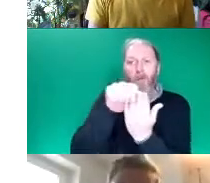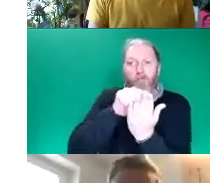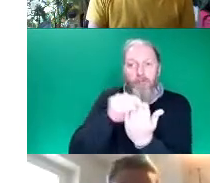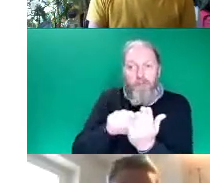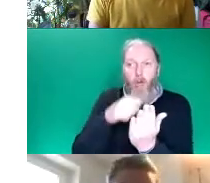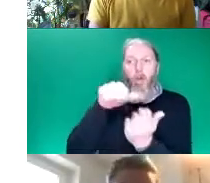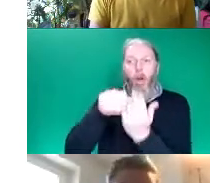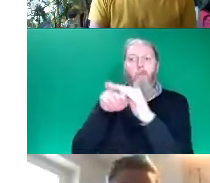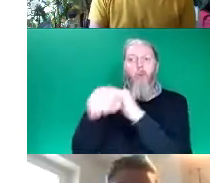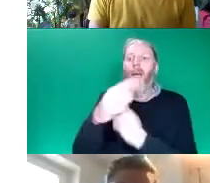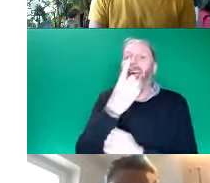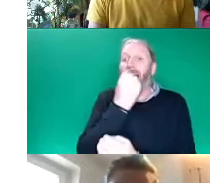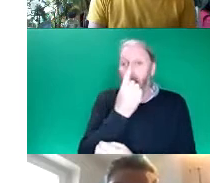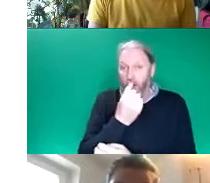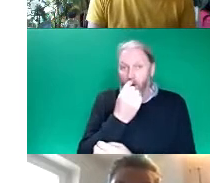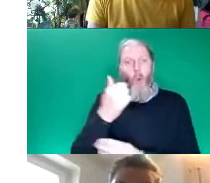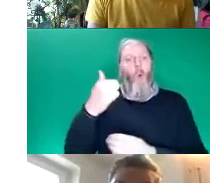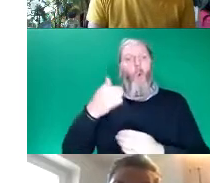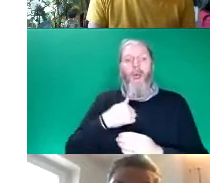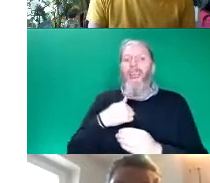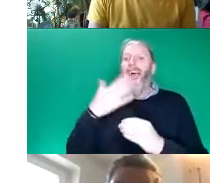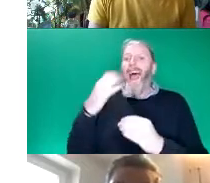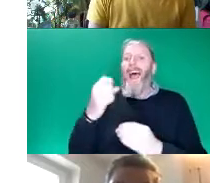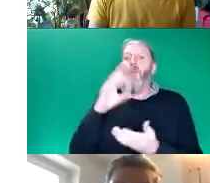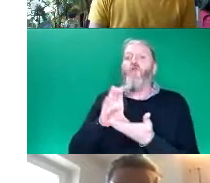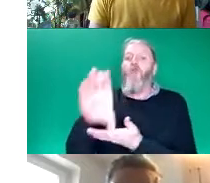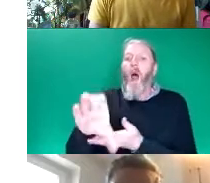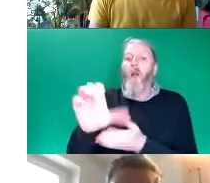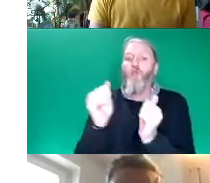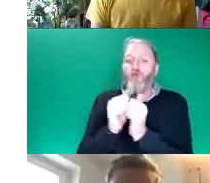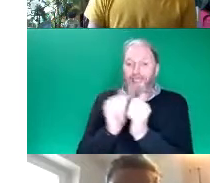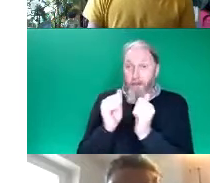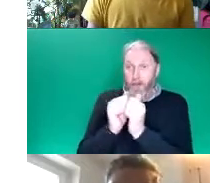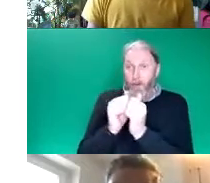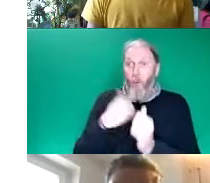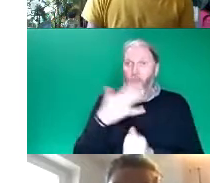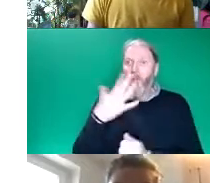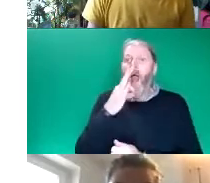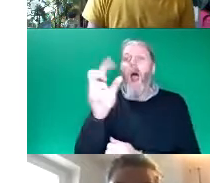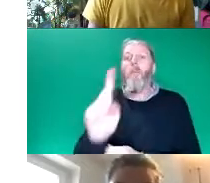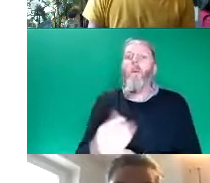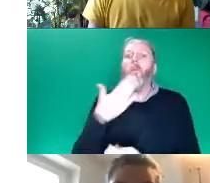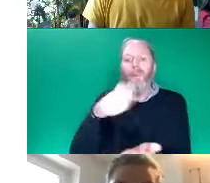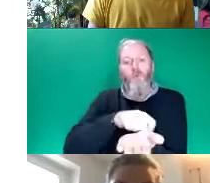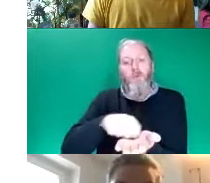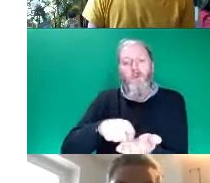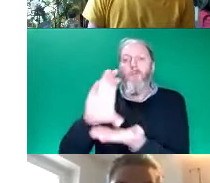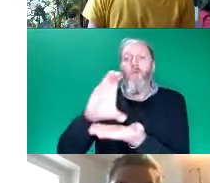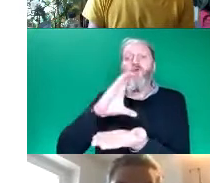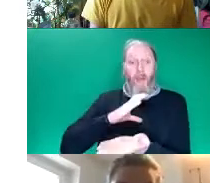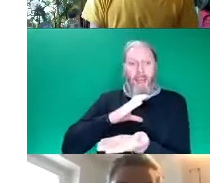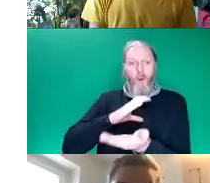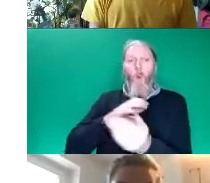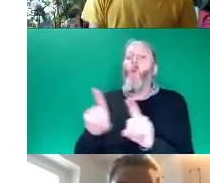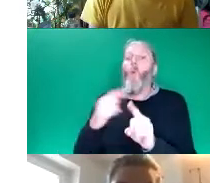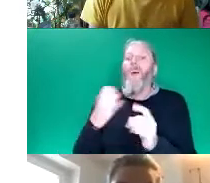a grant agreement we still ask people to sign a formal agreement, and a reporting process and form. We felt that